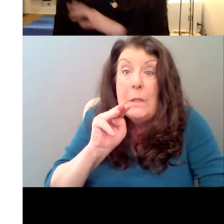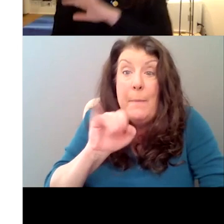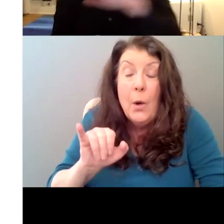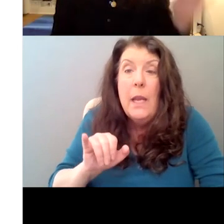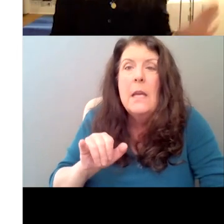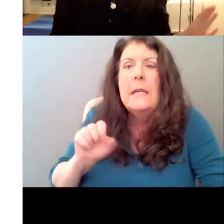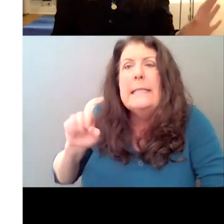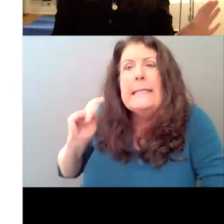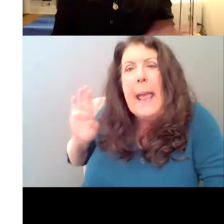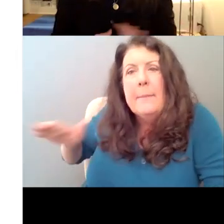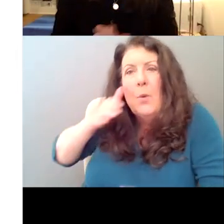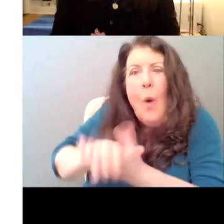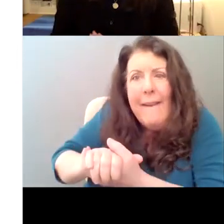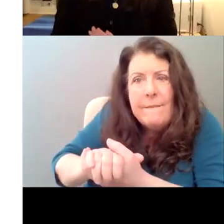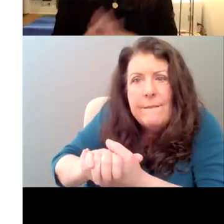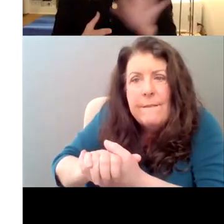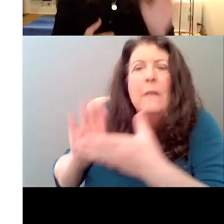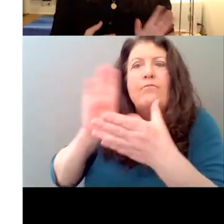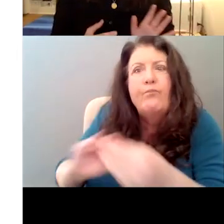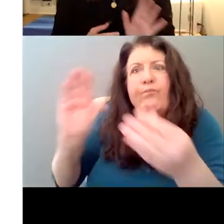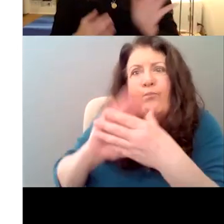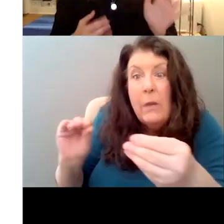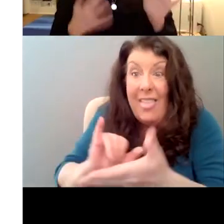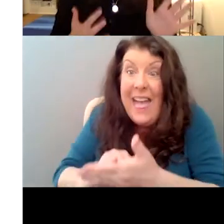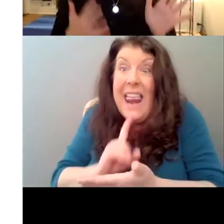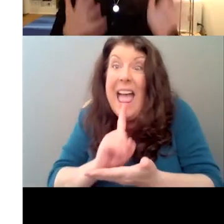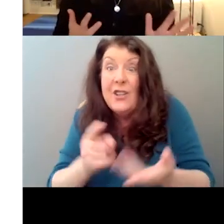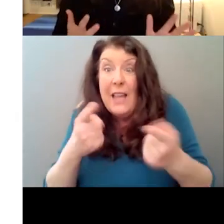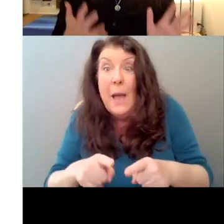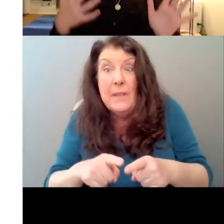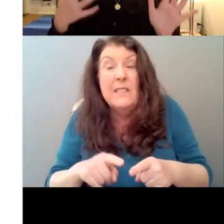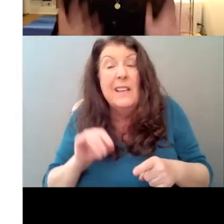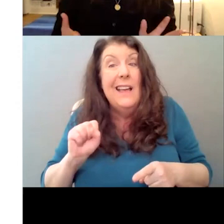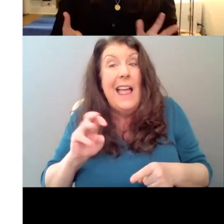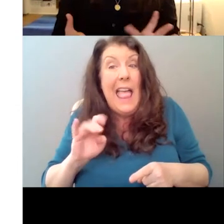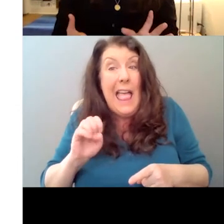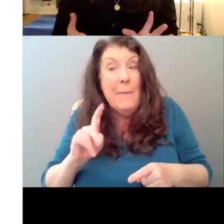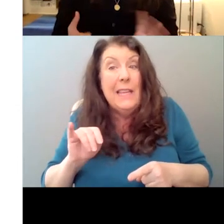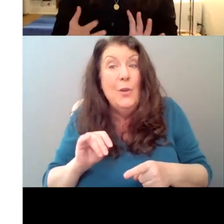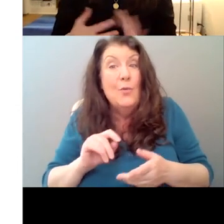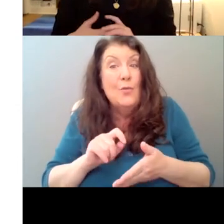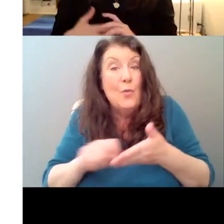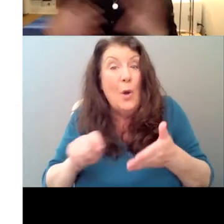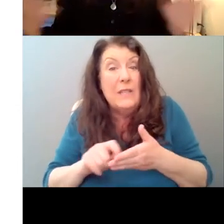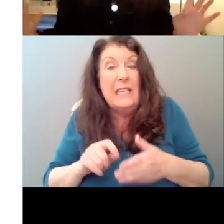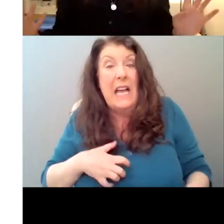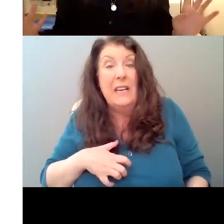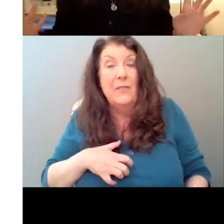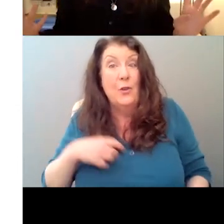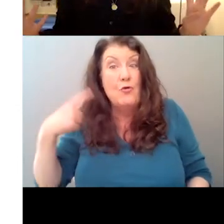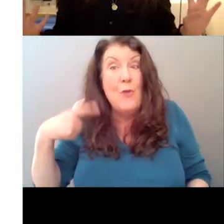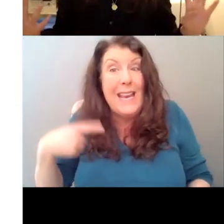childhood, all of which is true. Um, and Emily did write these pretty crazy letters to Mary, where she went way